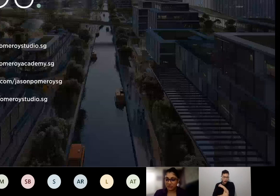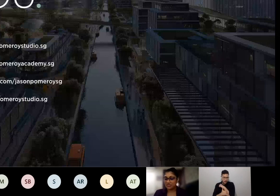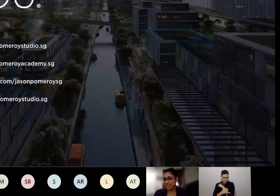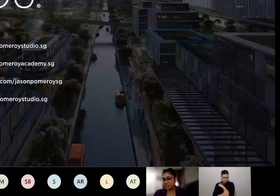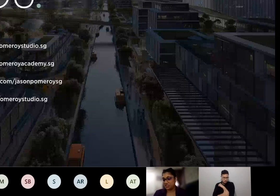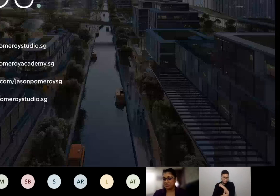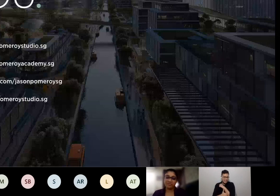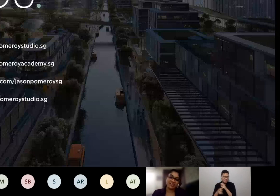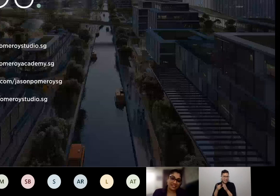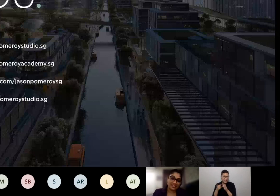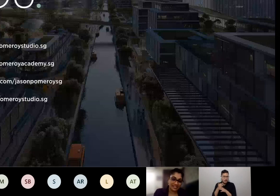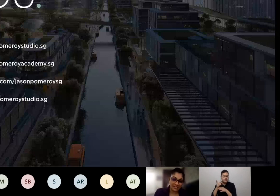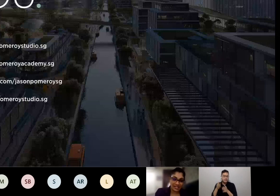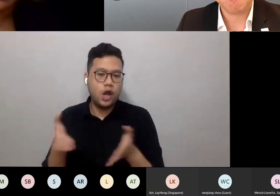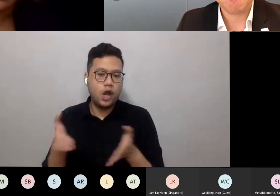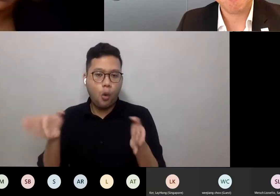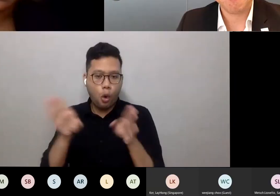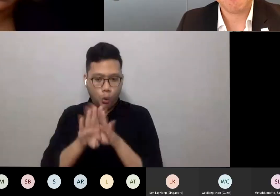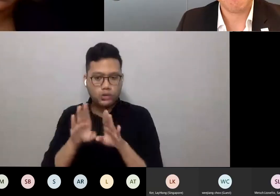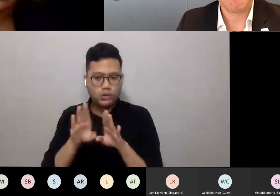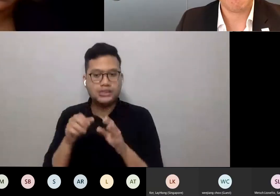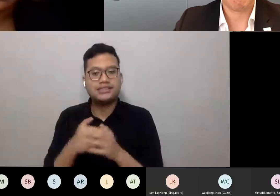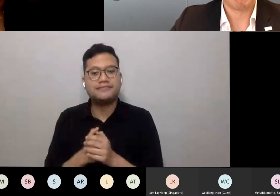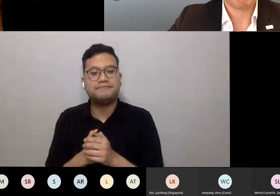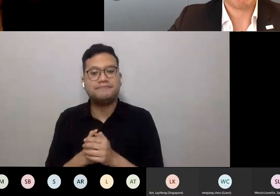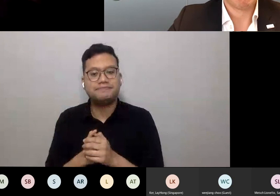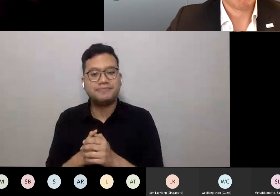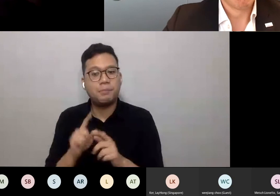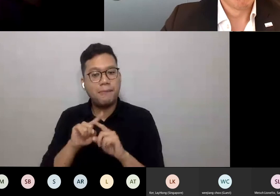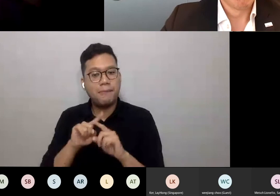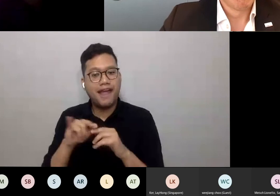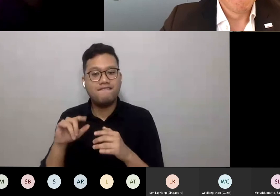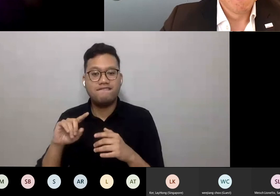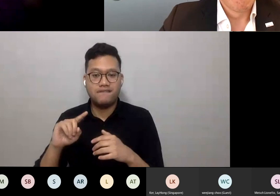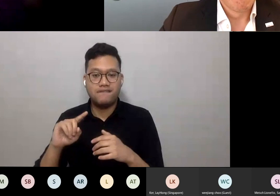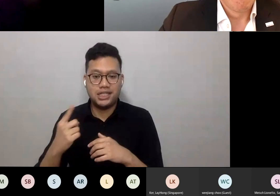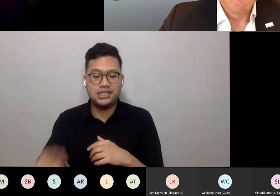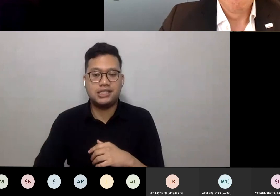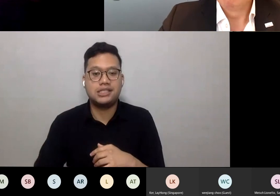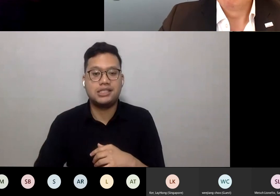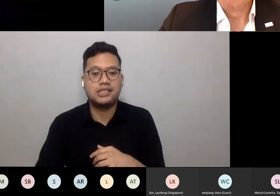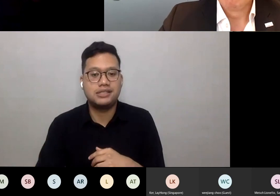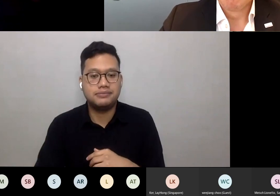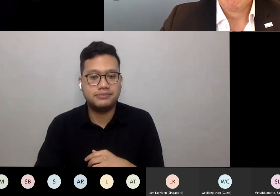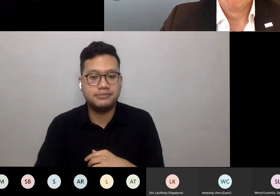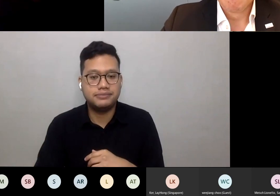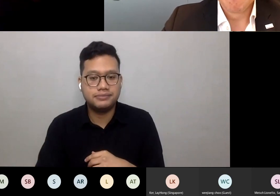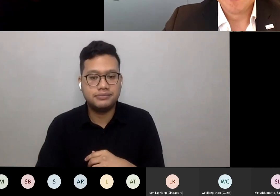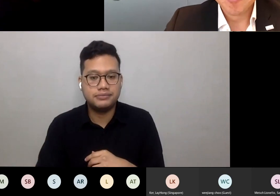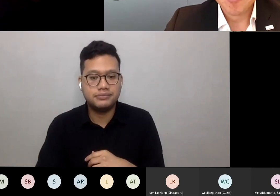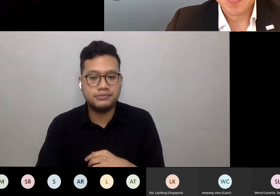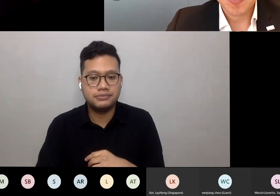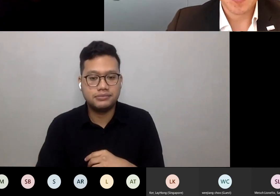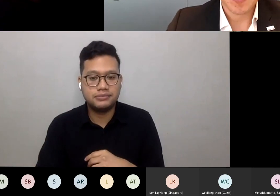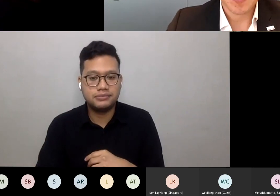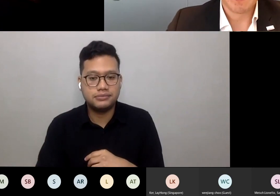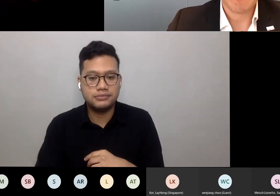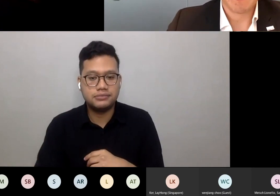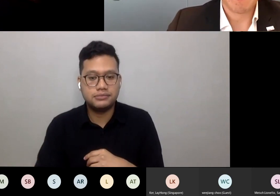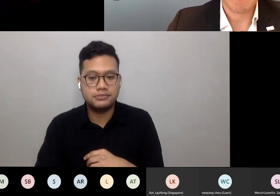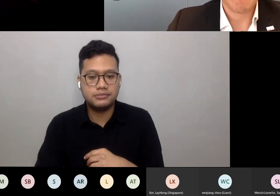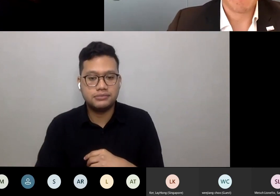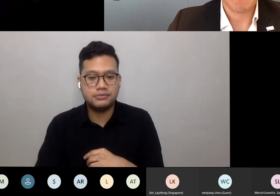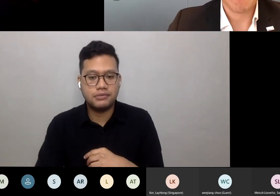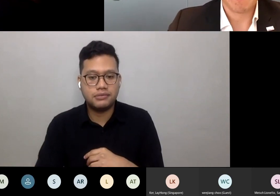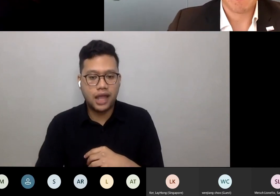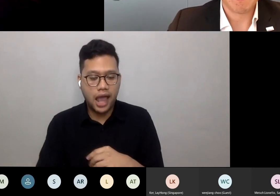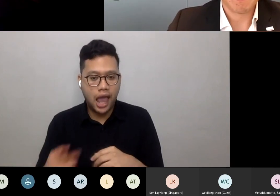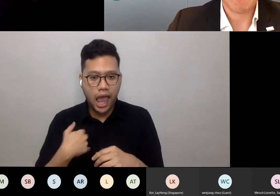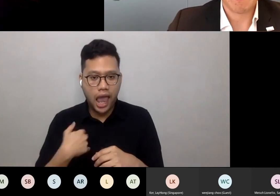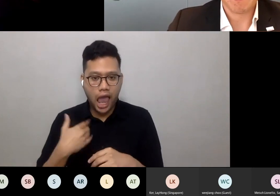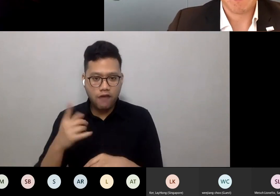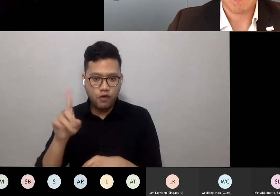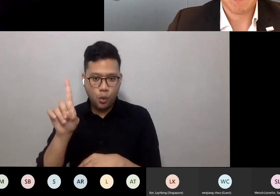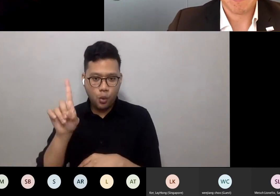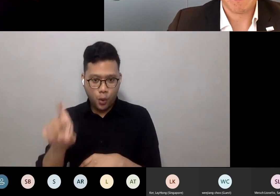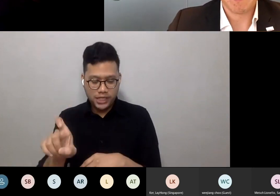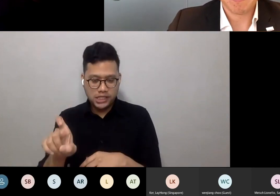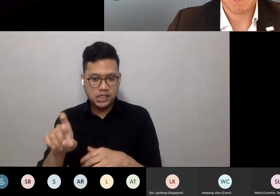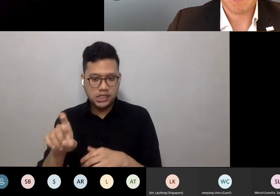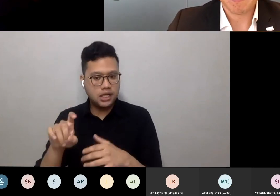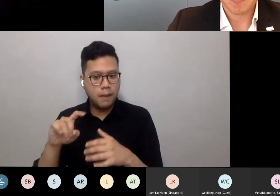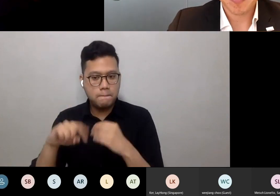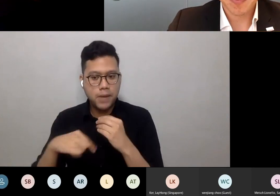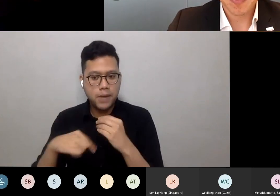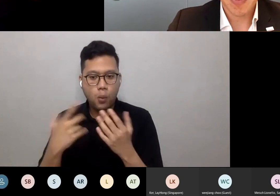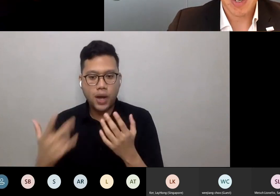Lucy Watkins, to close the session. But first, let's do a couple of questions if you don't mind. There was a question which asked,